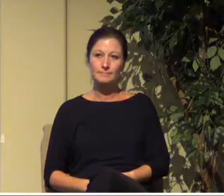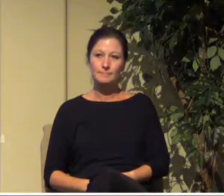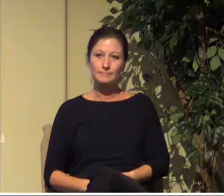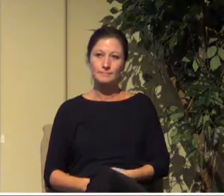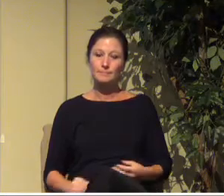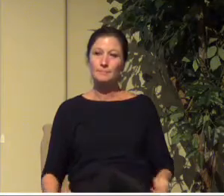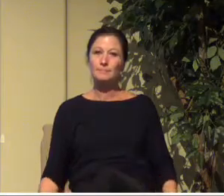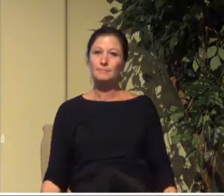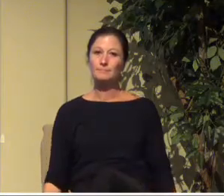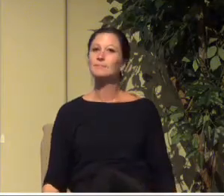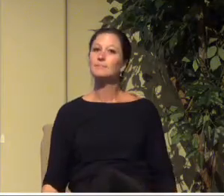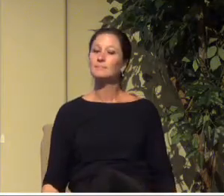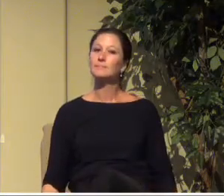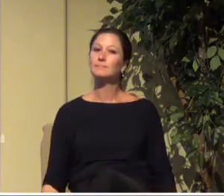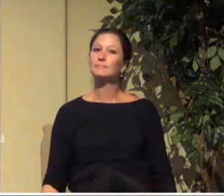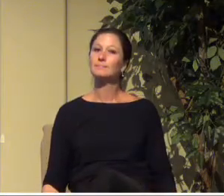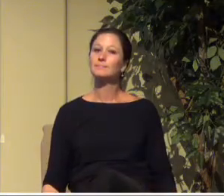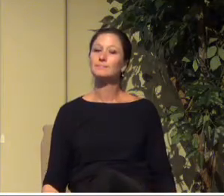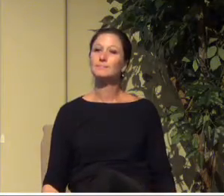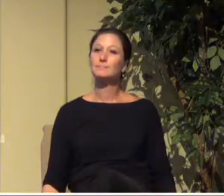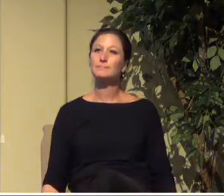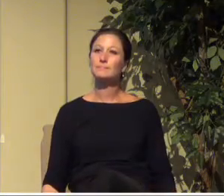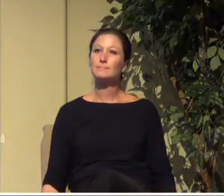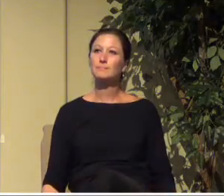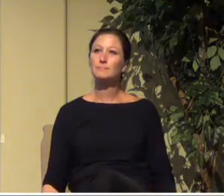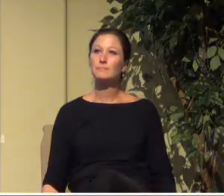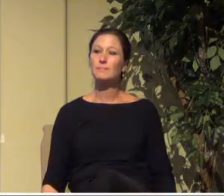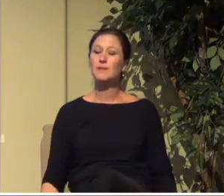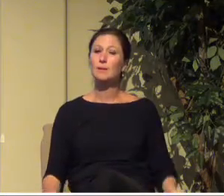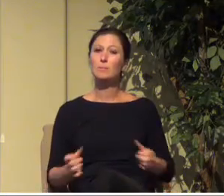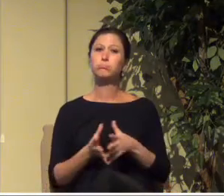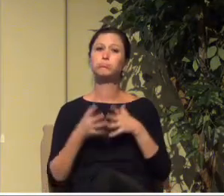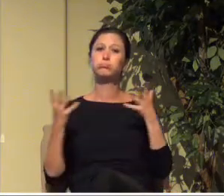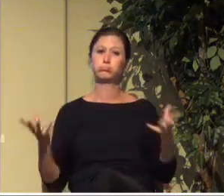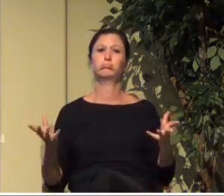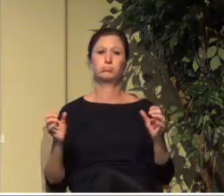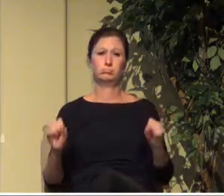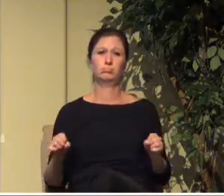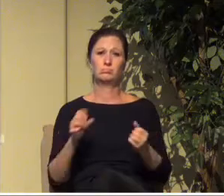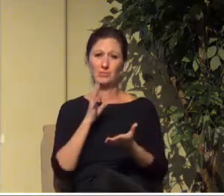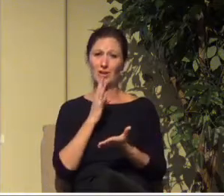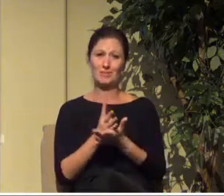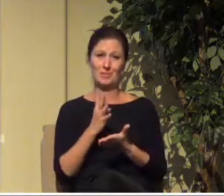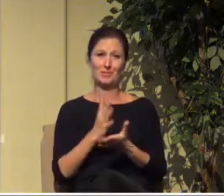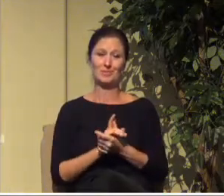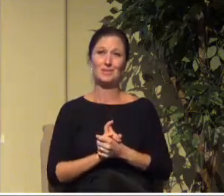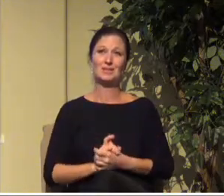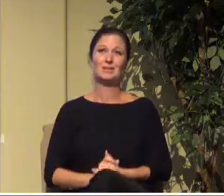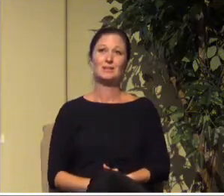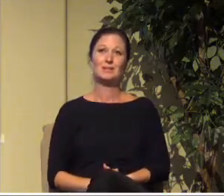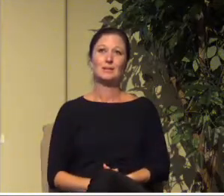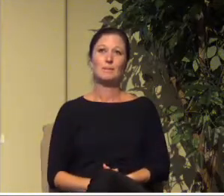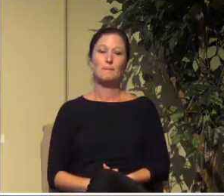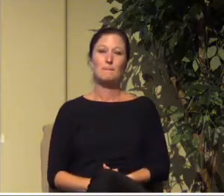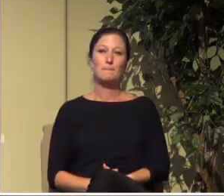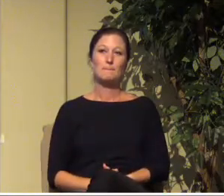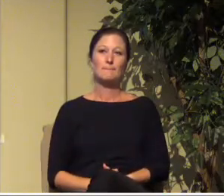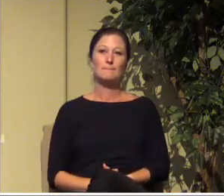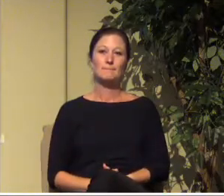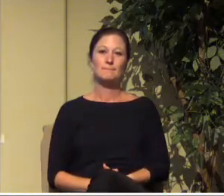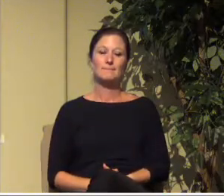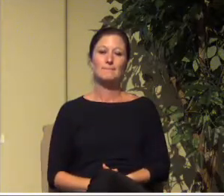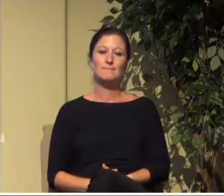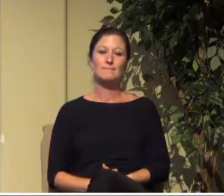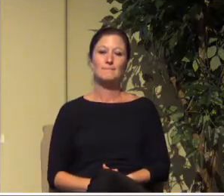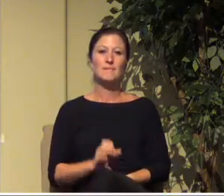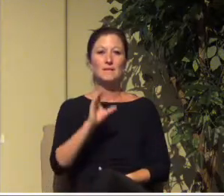So there's a lot that I could easily talk about but the there's a passage from a from